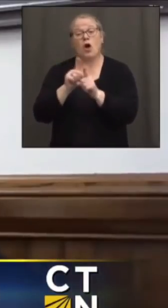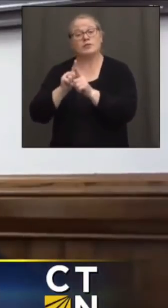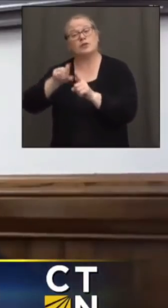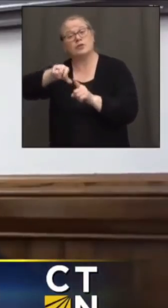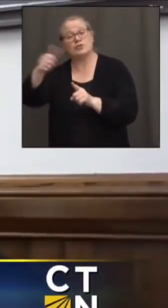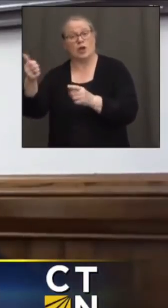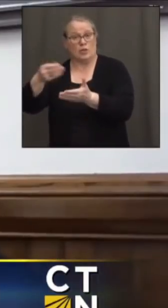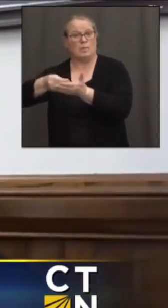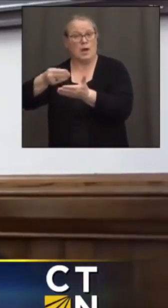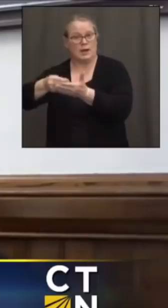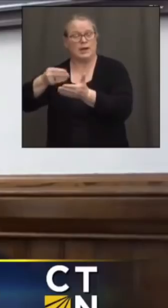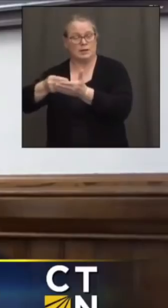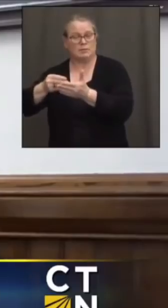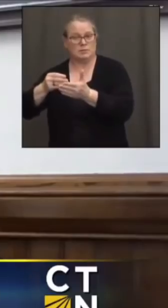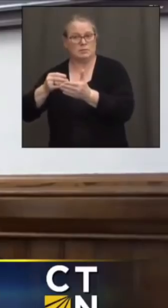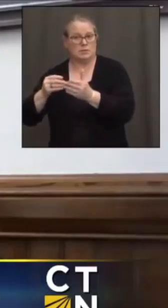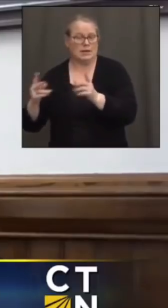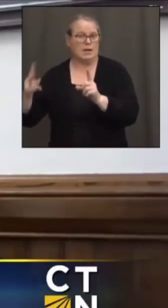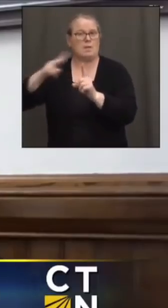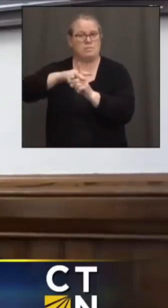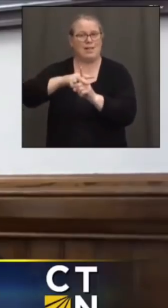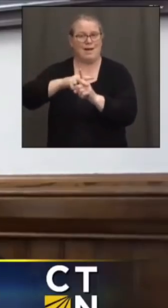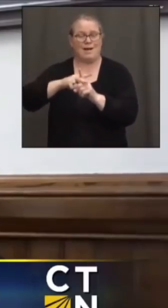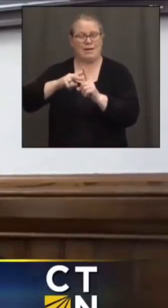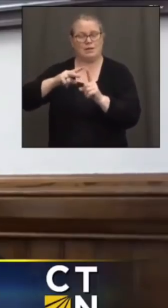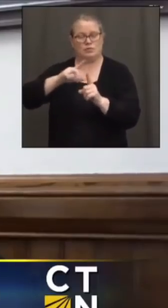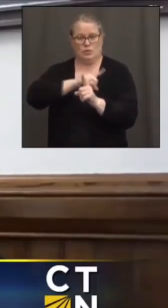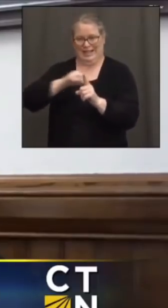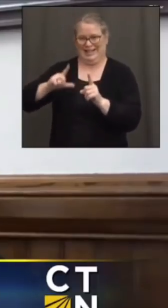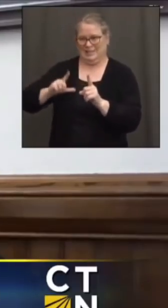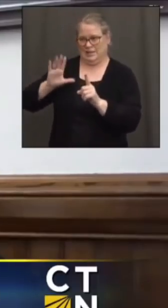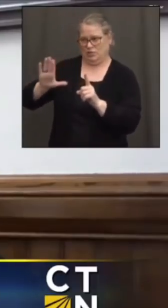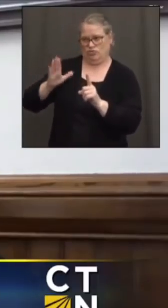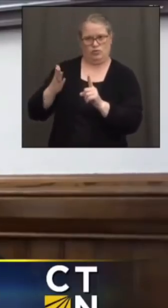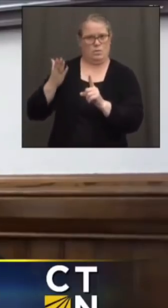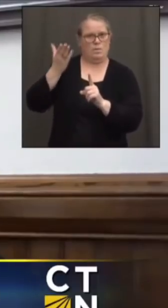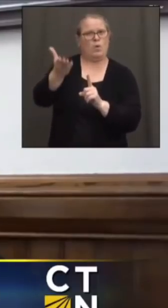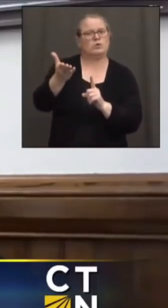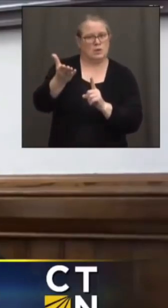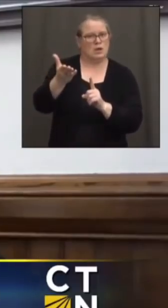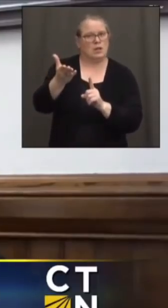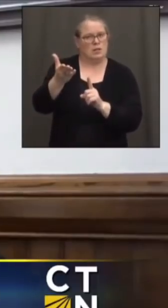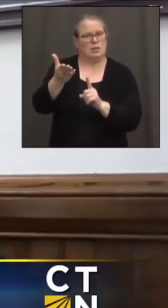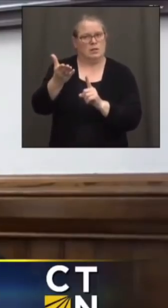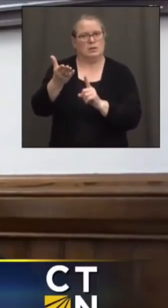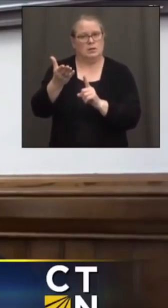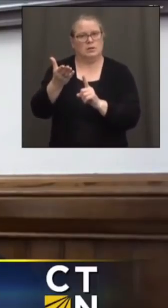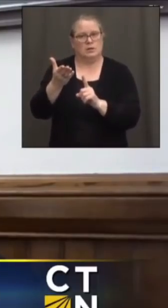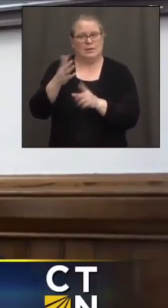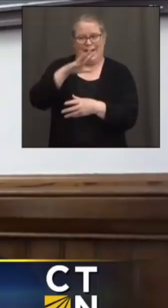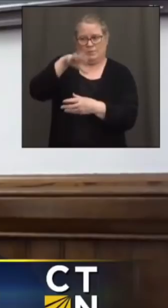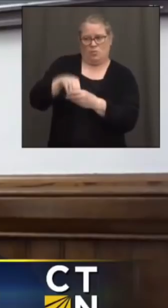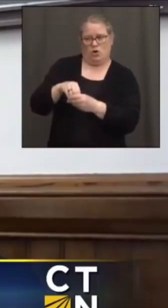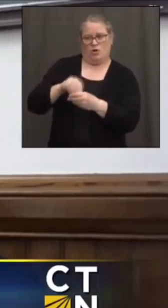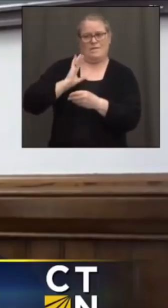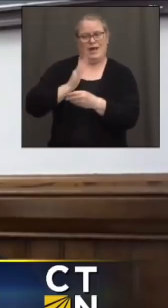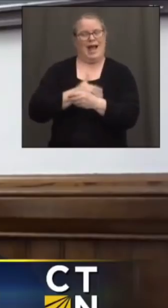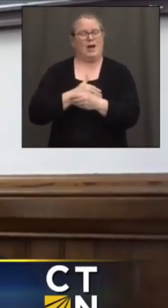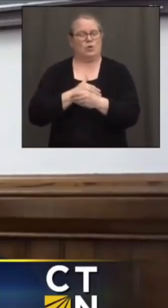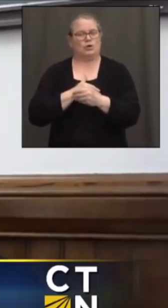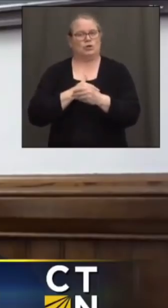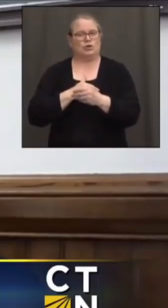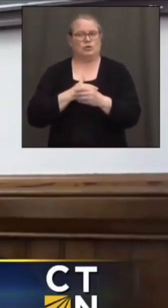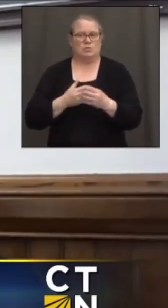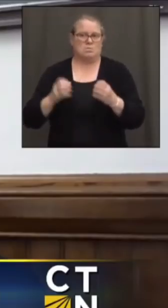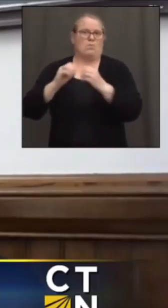connected to what's the proposal for the legislature. That's part of our greater enrichment agenda